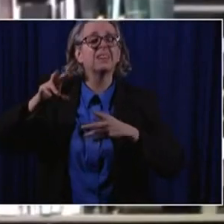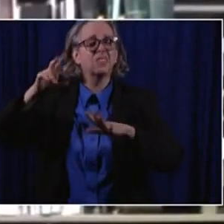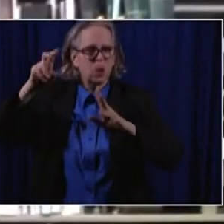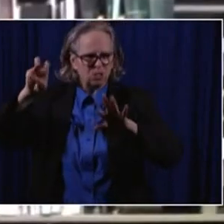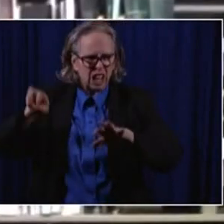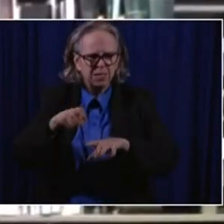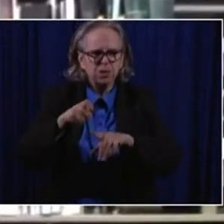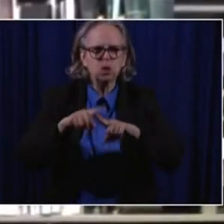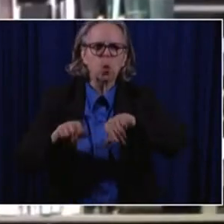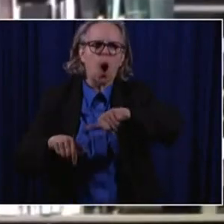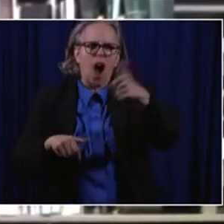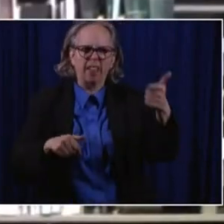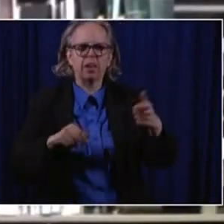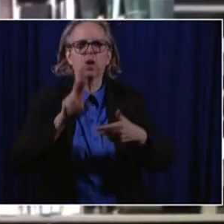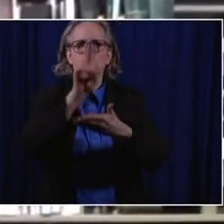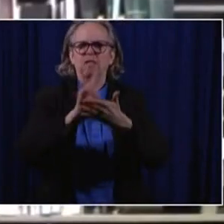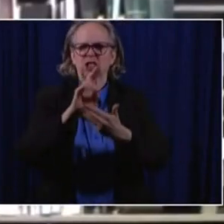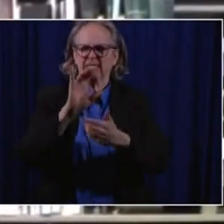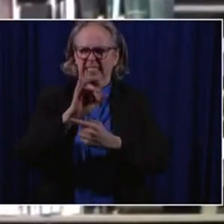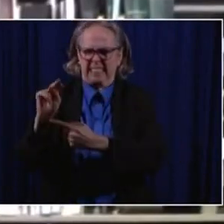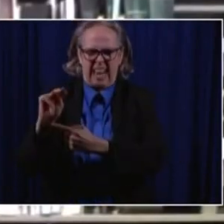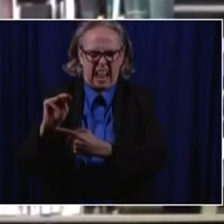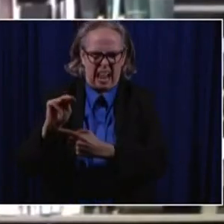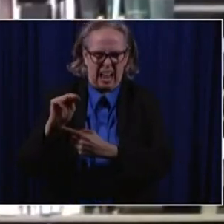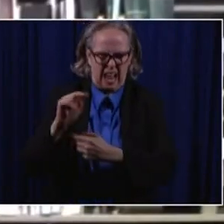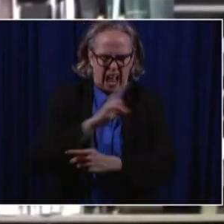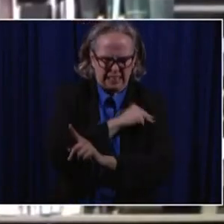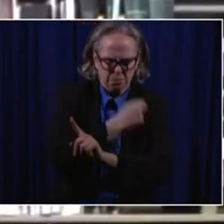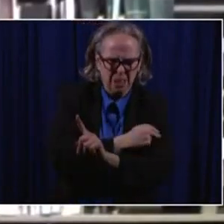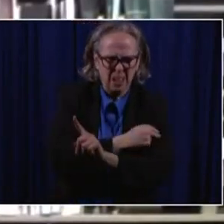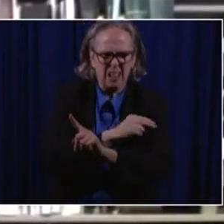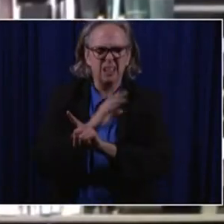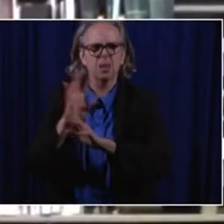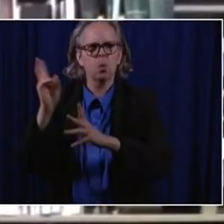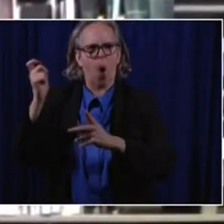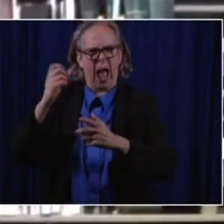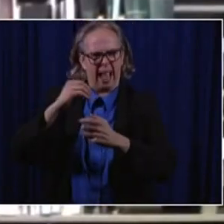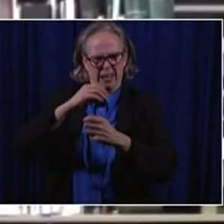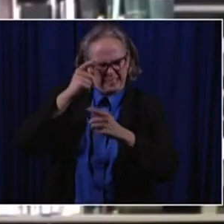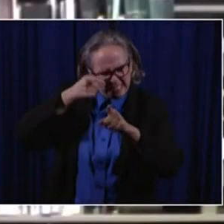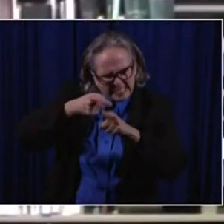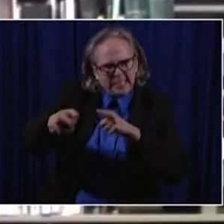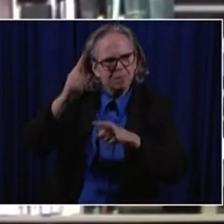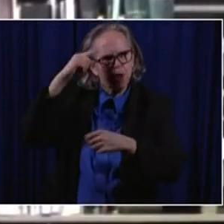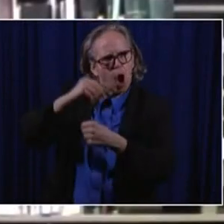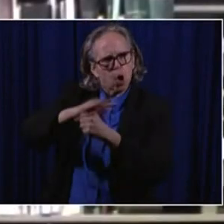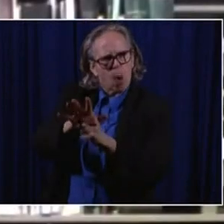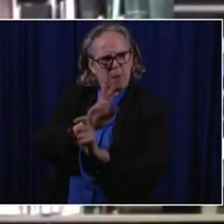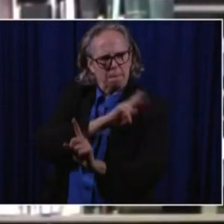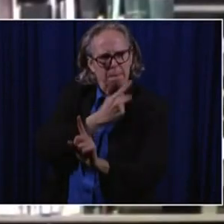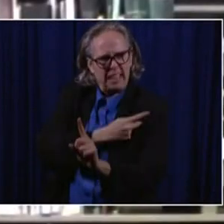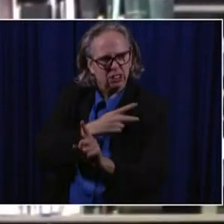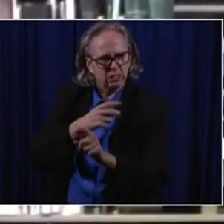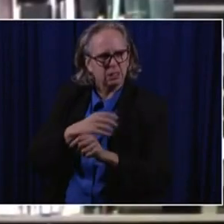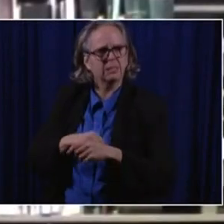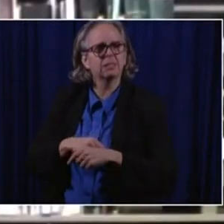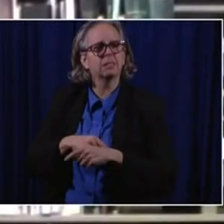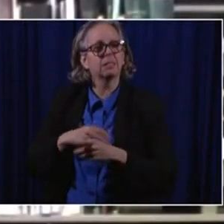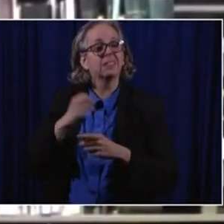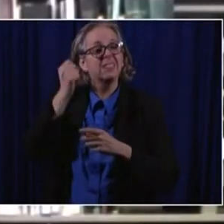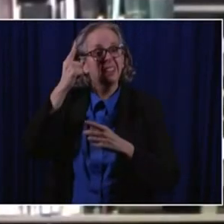to UC. He is in a COVID ICU unit. He is still on a ventilator. Um, this is